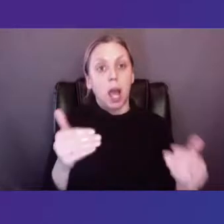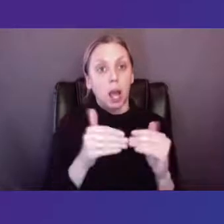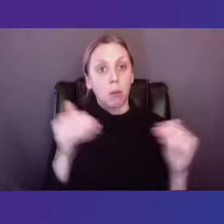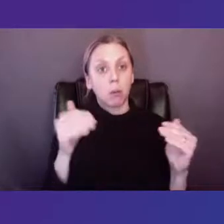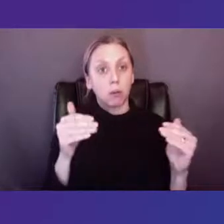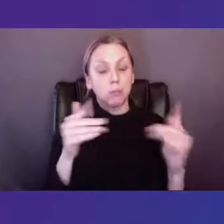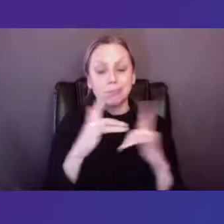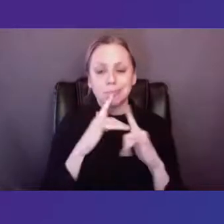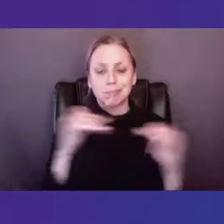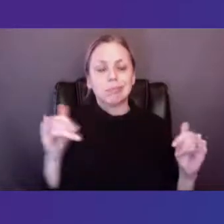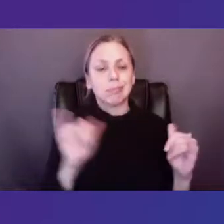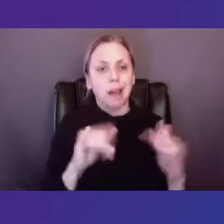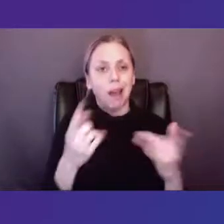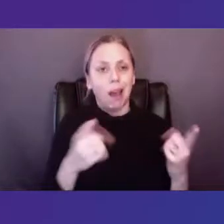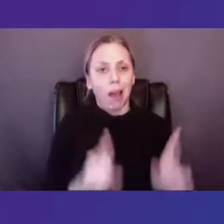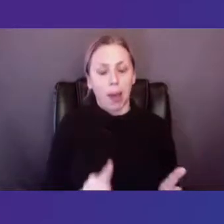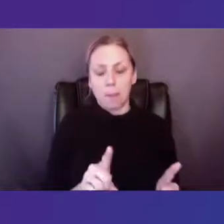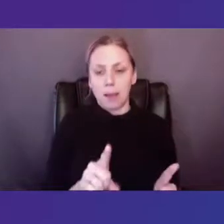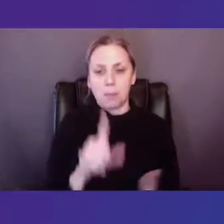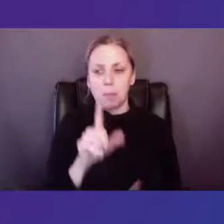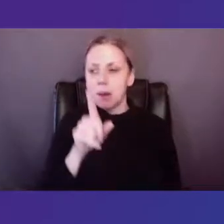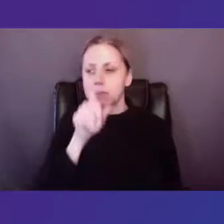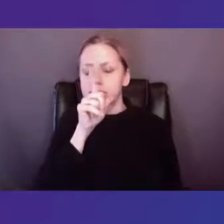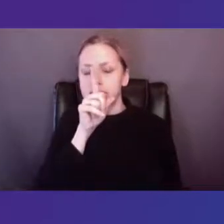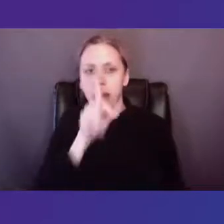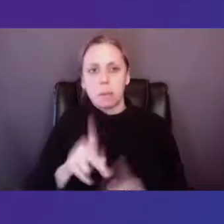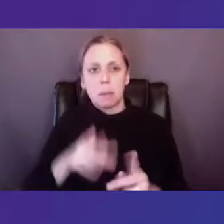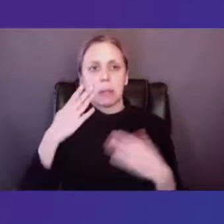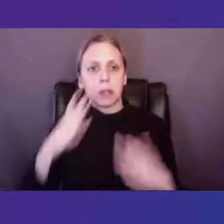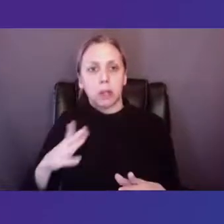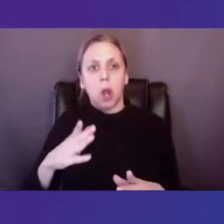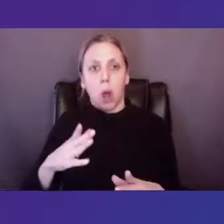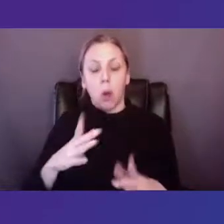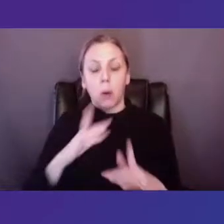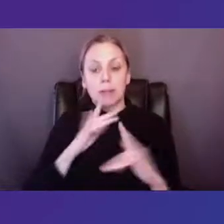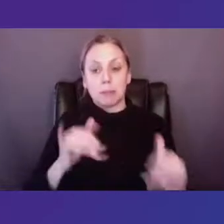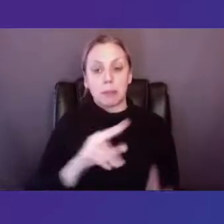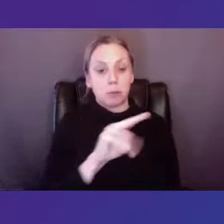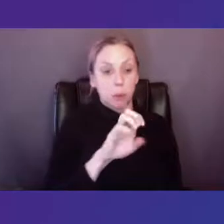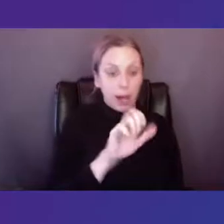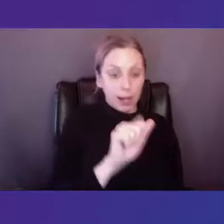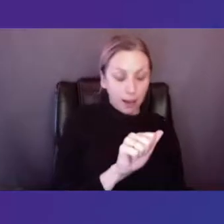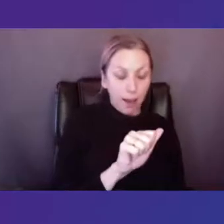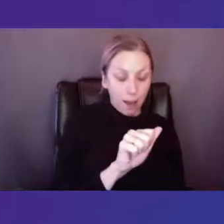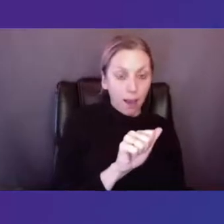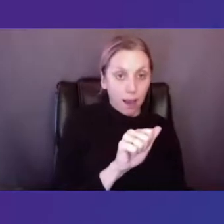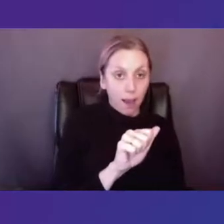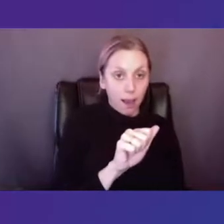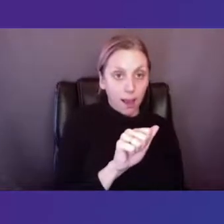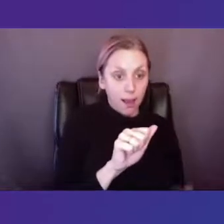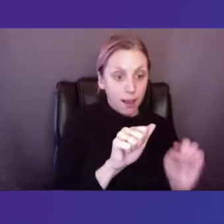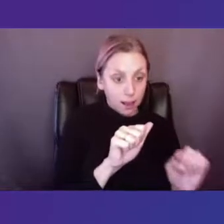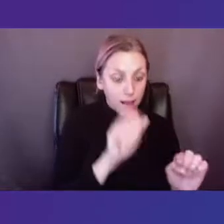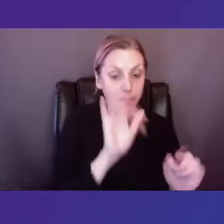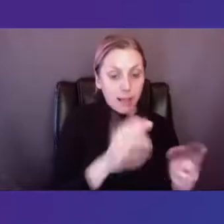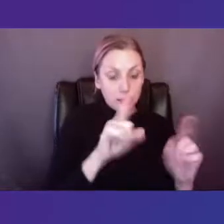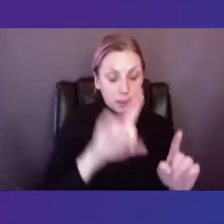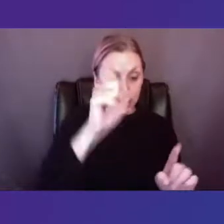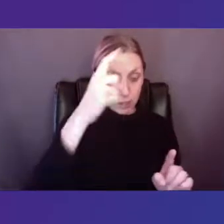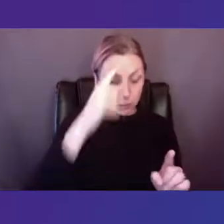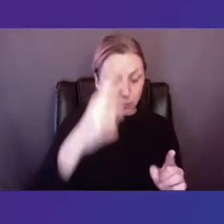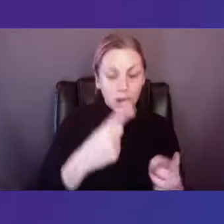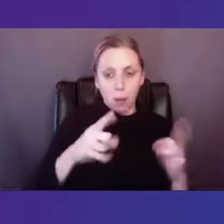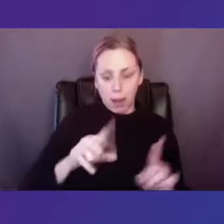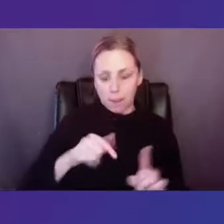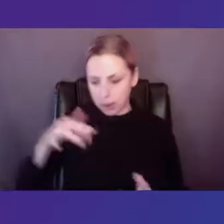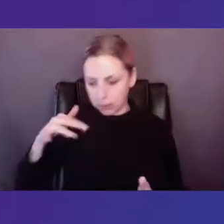happening at the same time behind closed doors in dance. So at the NEA, beneath the smoke of these controversies, I study